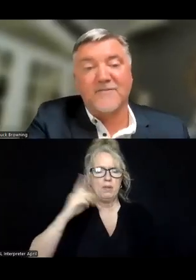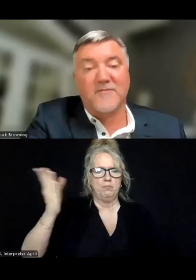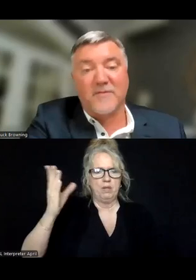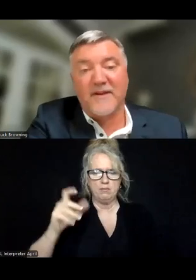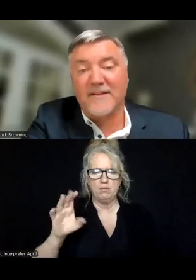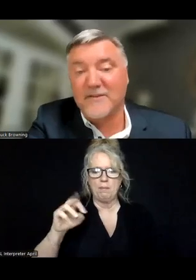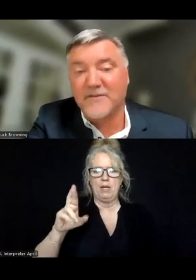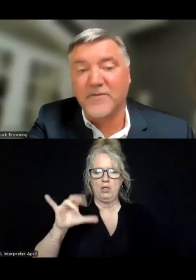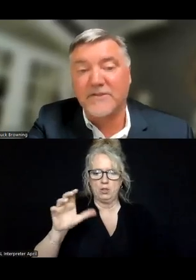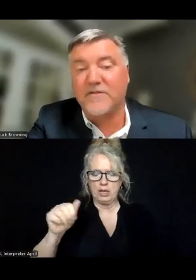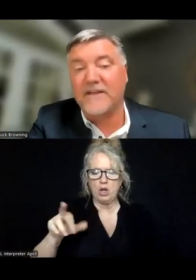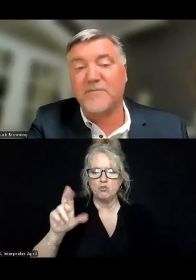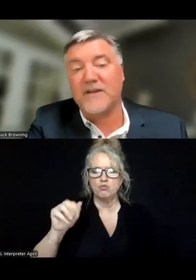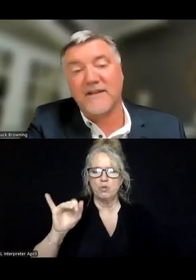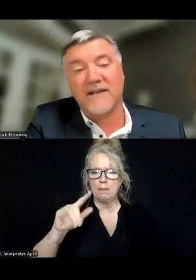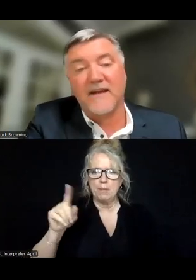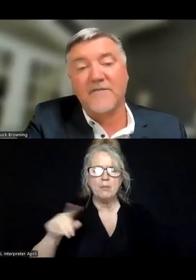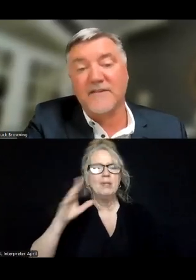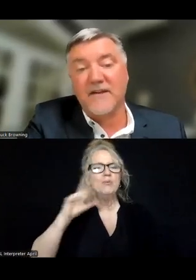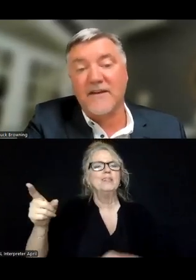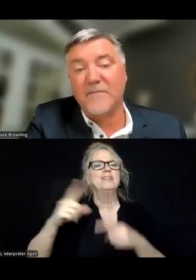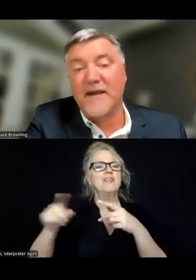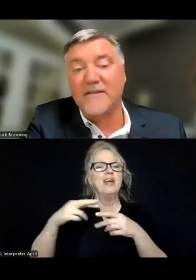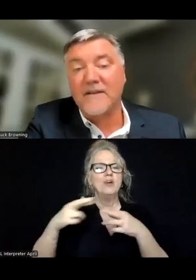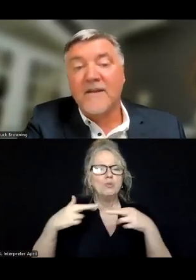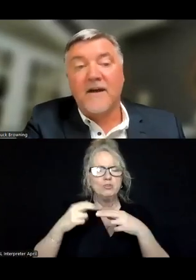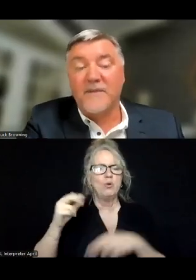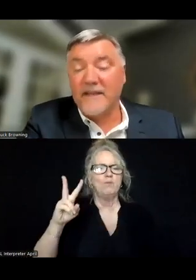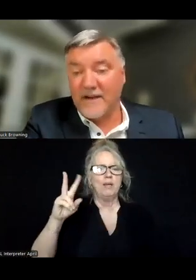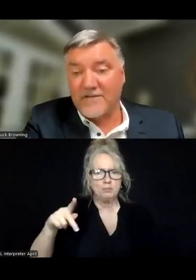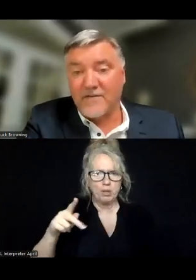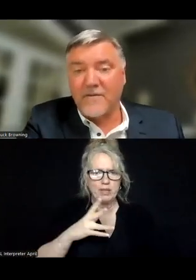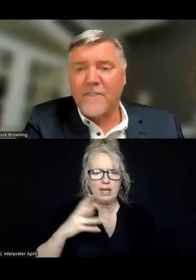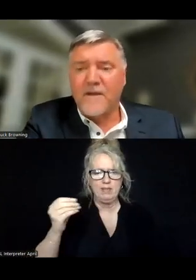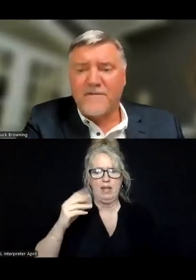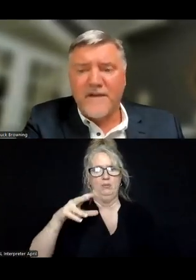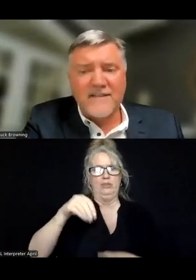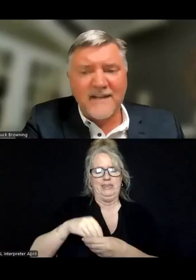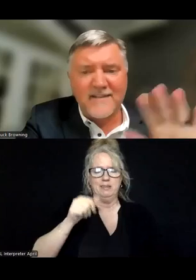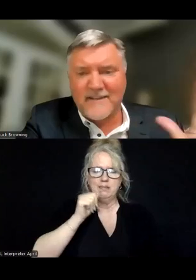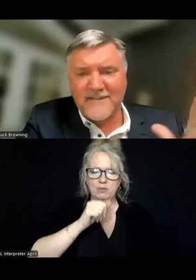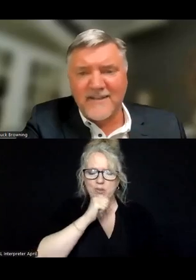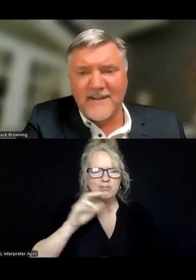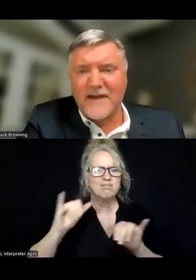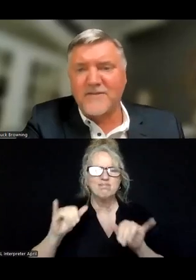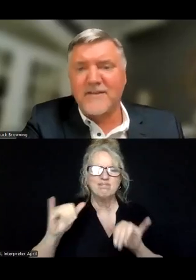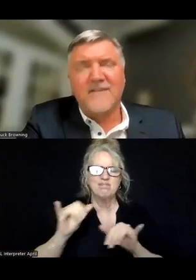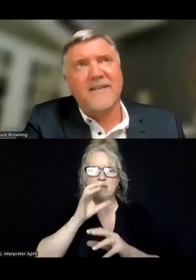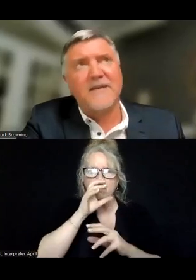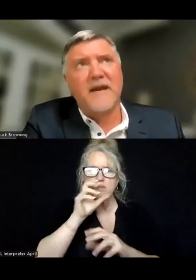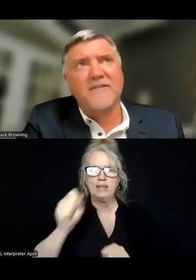Erica Chestnut Ramirez, who's the regional vice president at La Frontera and Impact in Arizona. Fascinating discussion